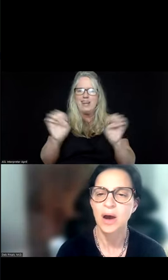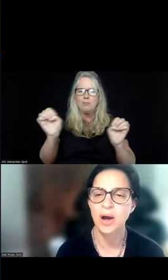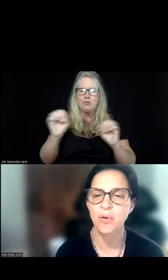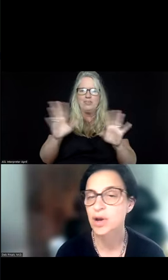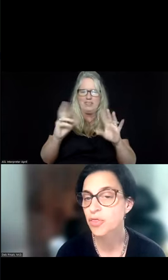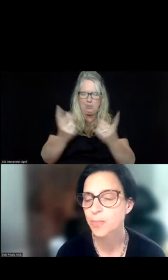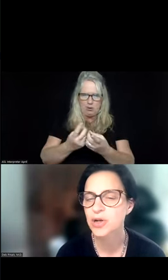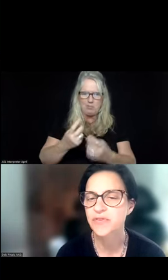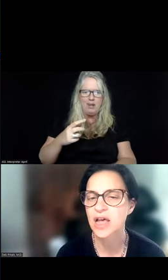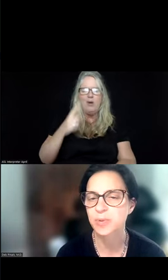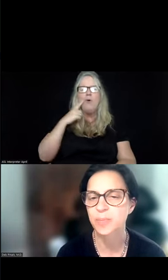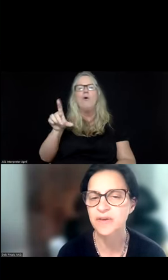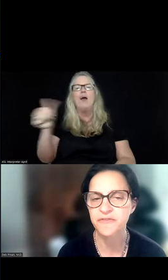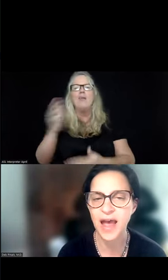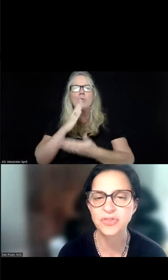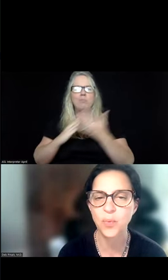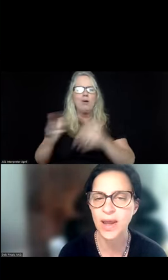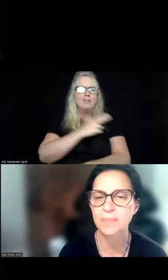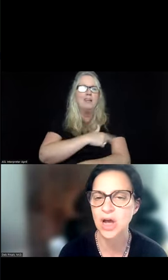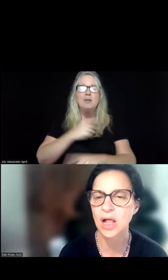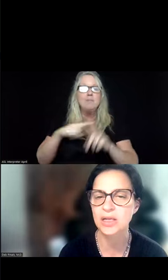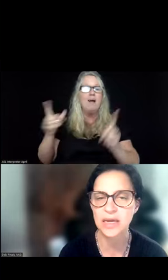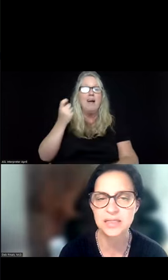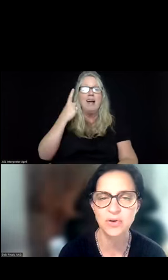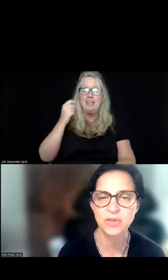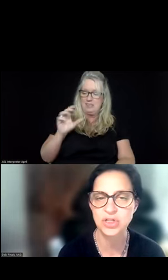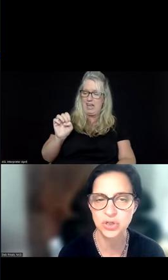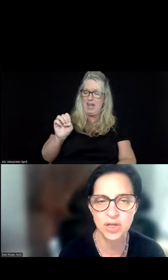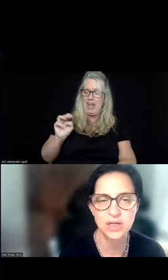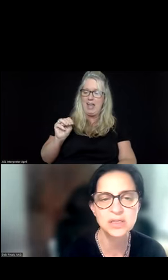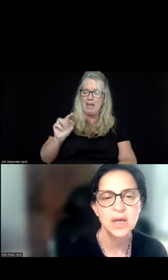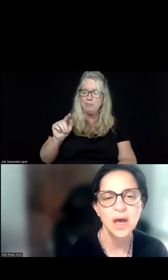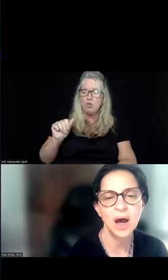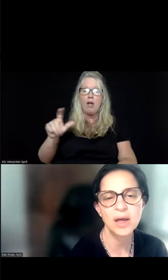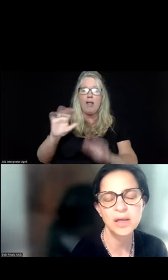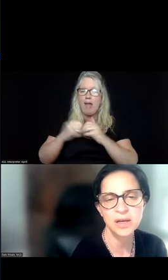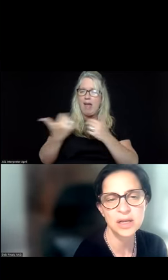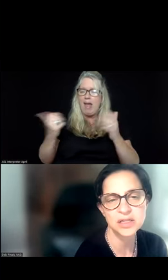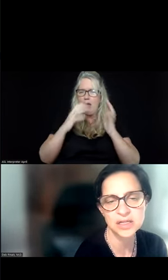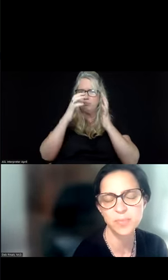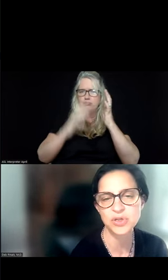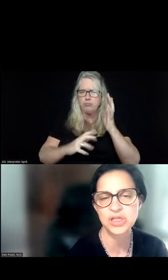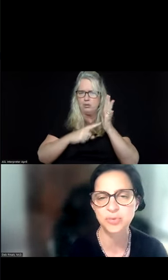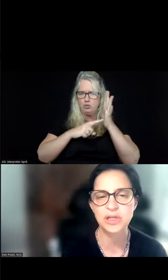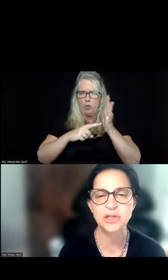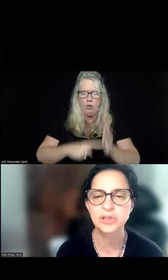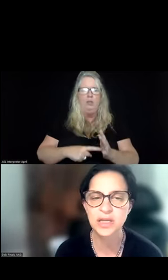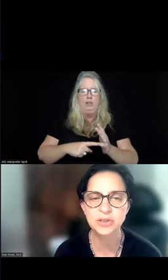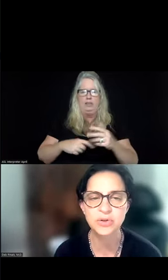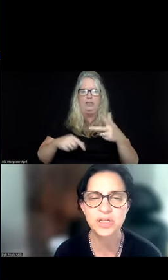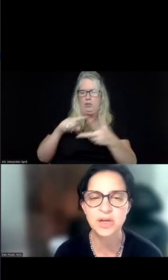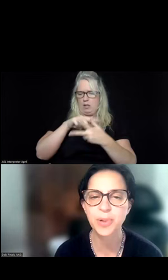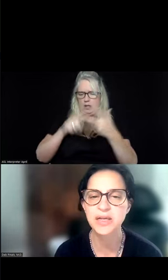or in other parts of a hospital. But in fact, the way EMTALA lays out the duties, it does impose these three